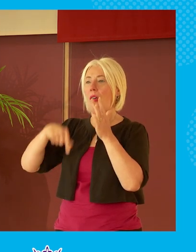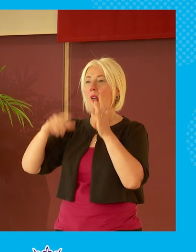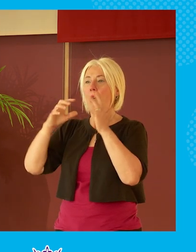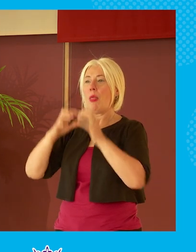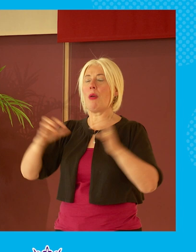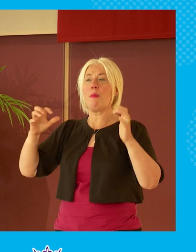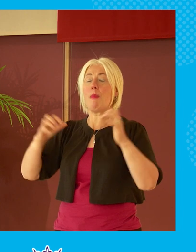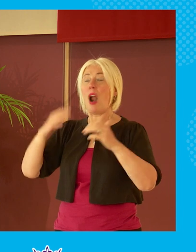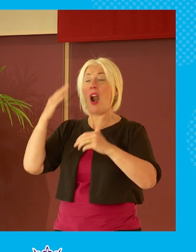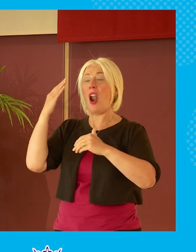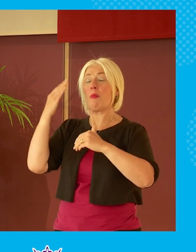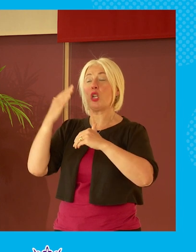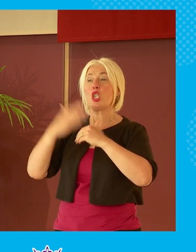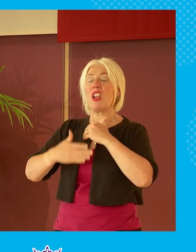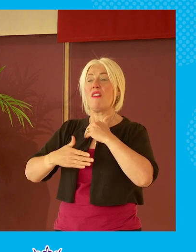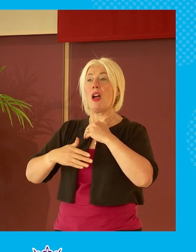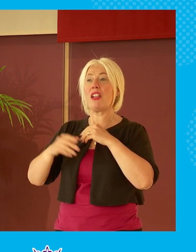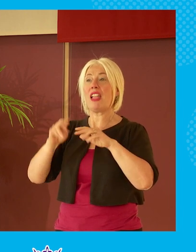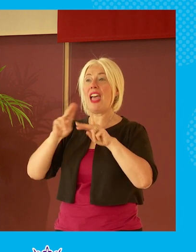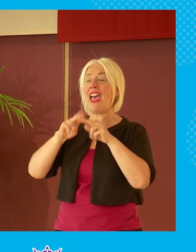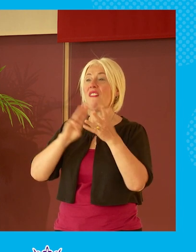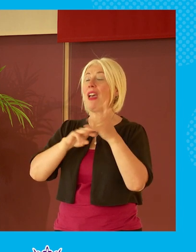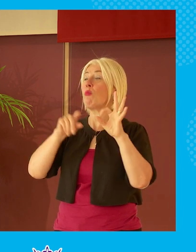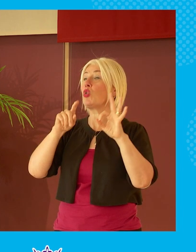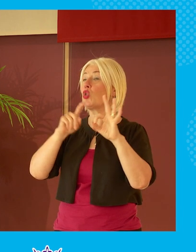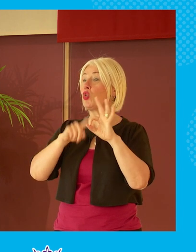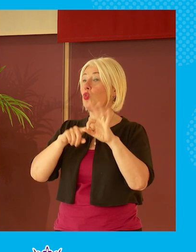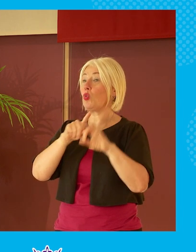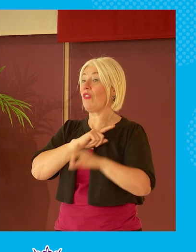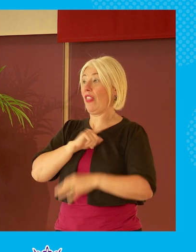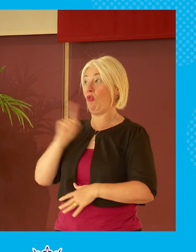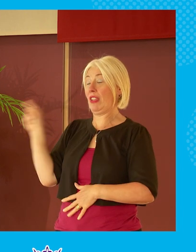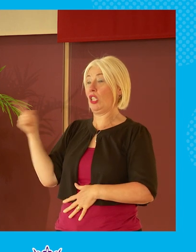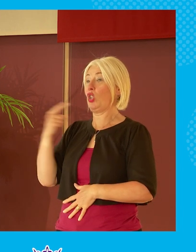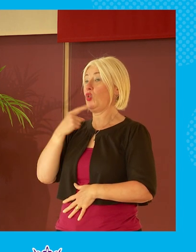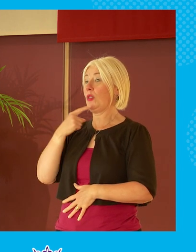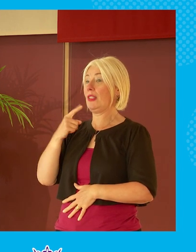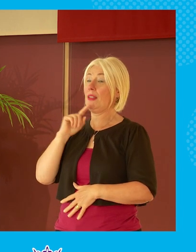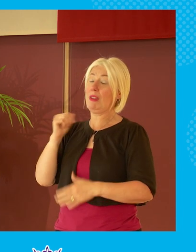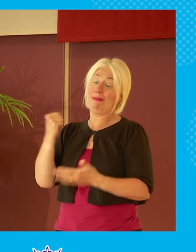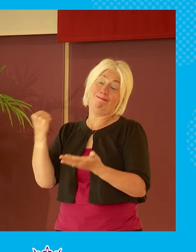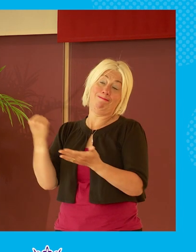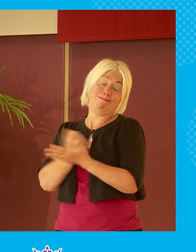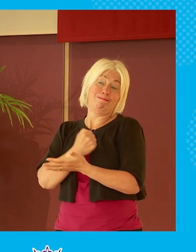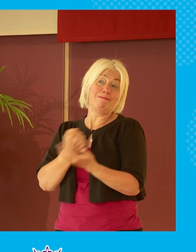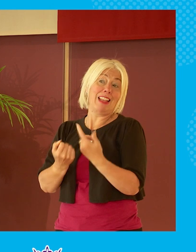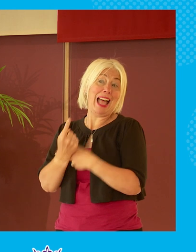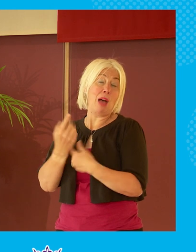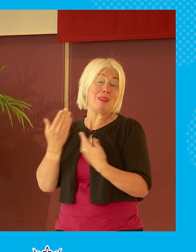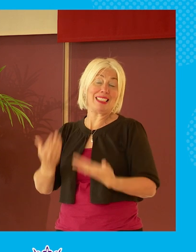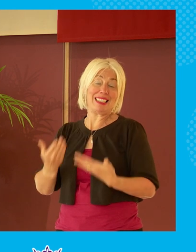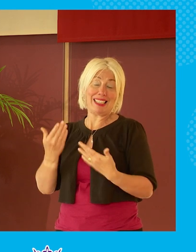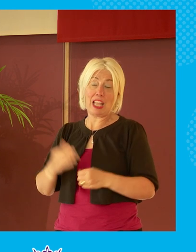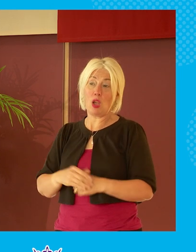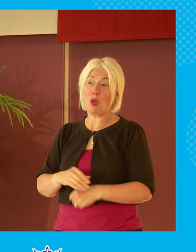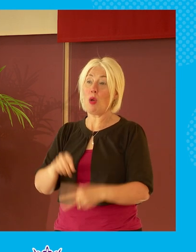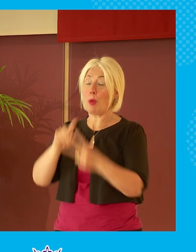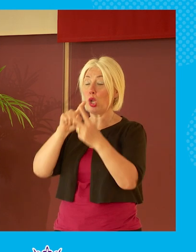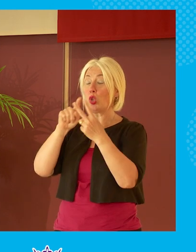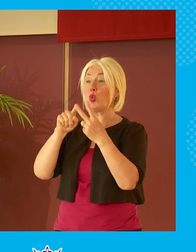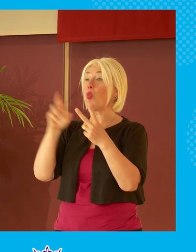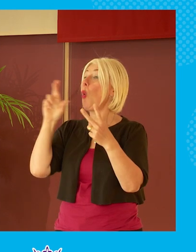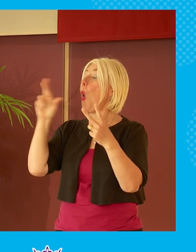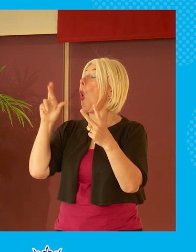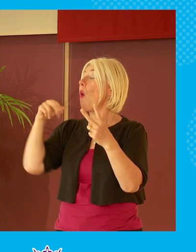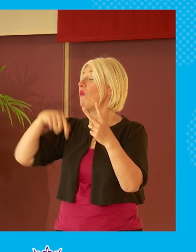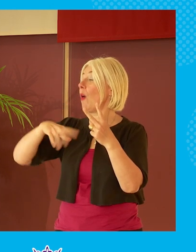to have first minister's questions for the very reasons he outlined um and it's a great pity we've got them but there were two things we hoped for with the parliament one